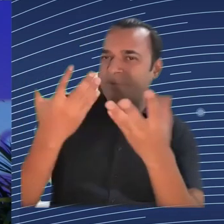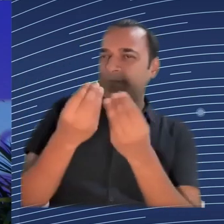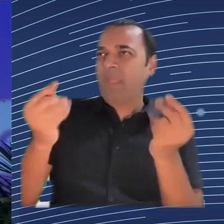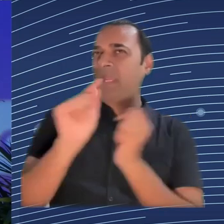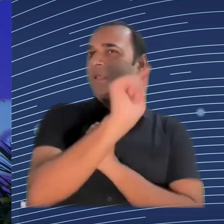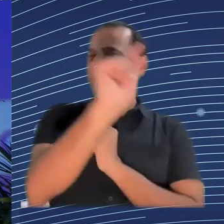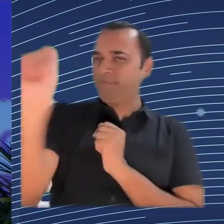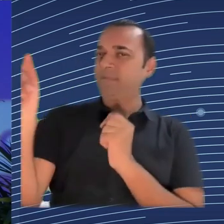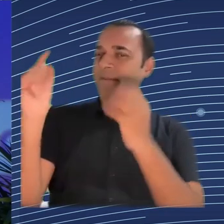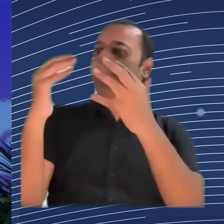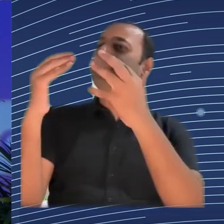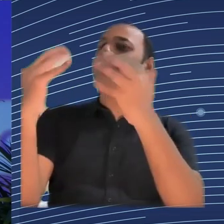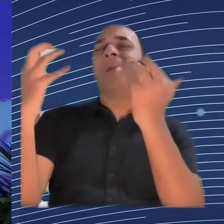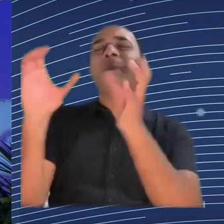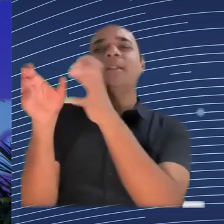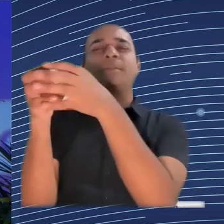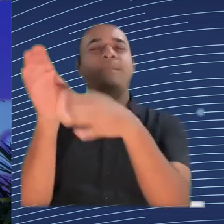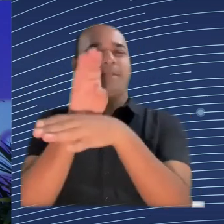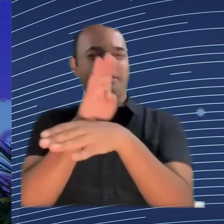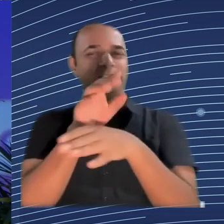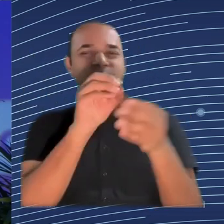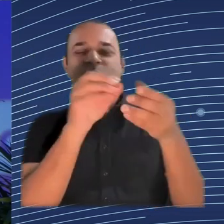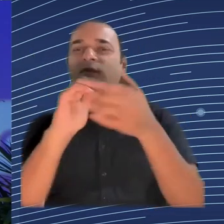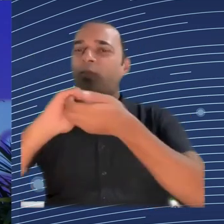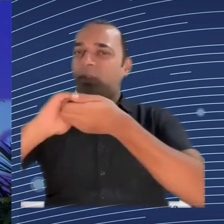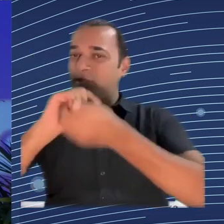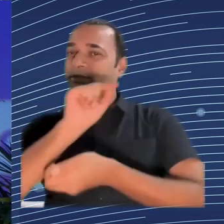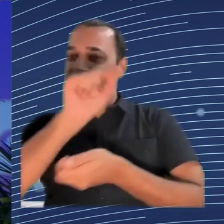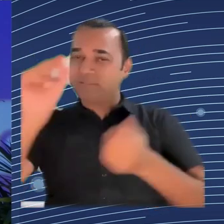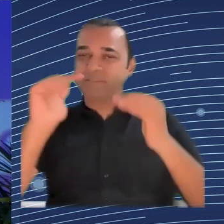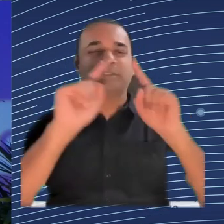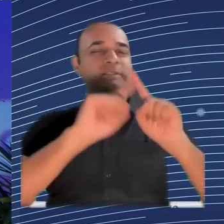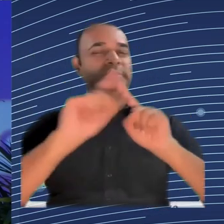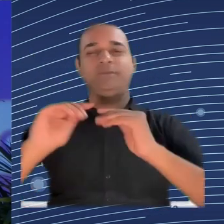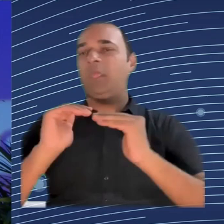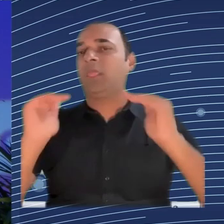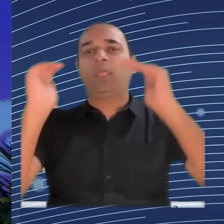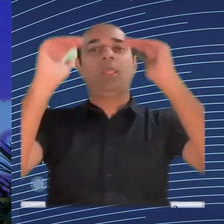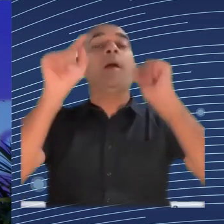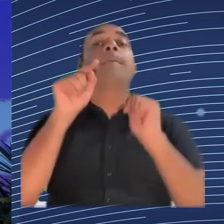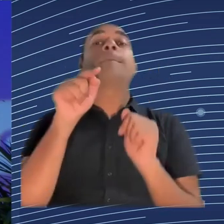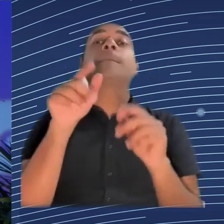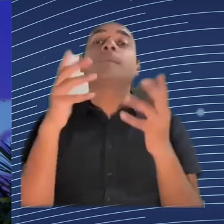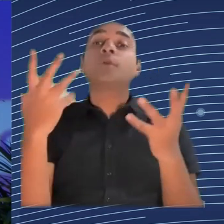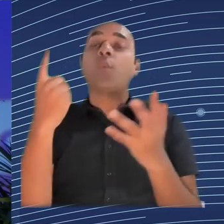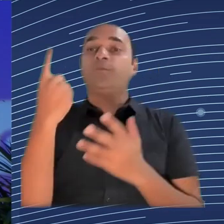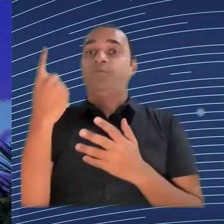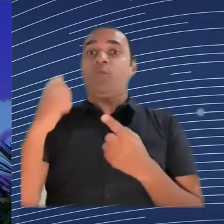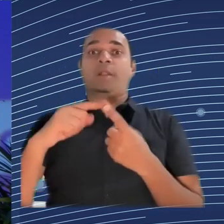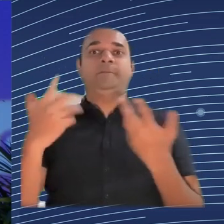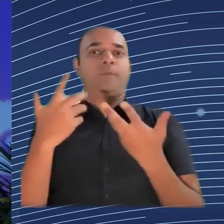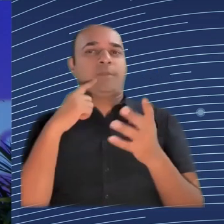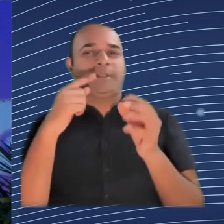and this is often not a one-size-fits-all, as also Dr. Mullen was mentioning, but a very much localized, contextualized